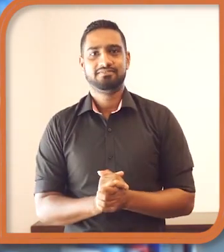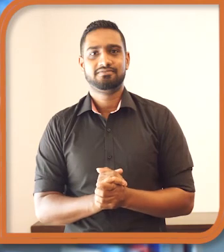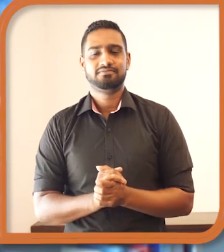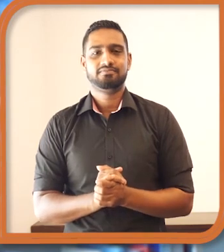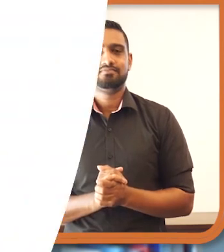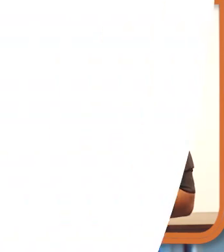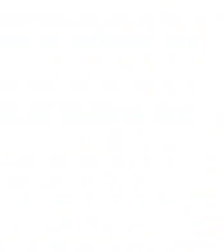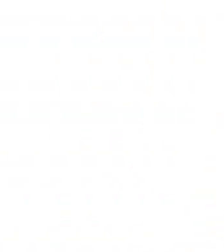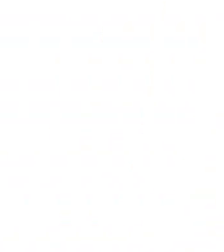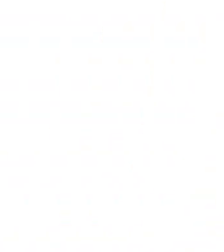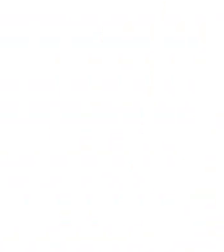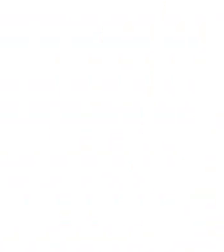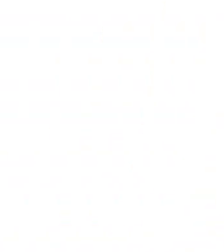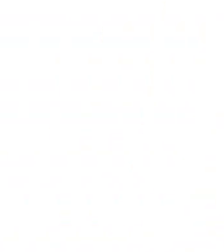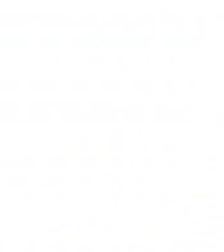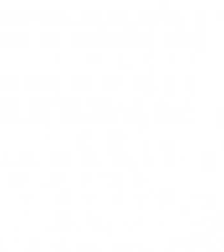that I'm doing.